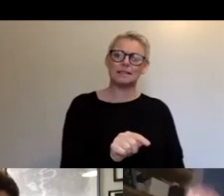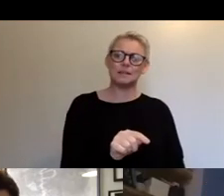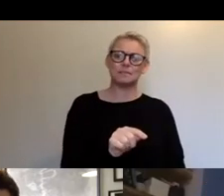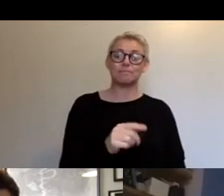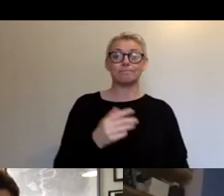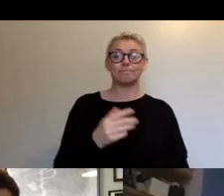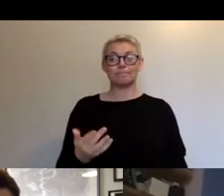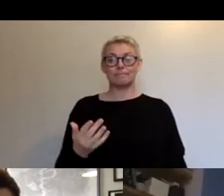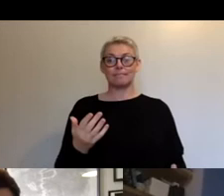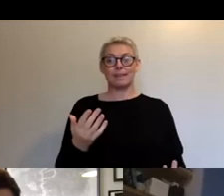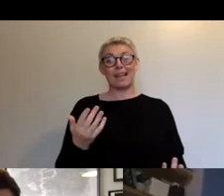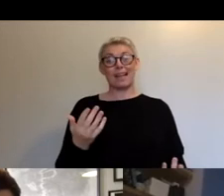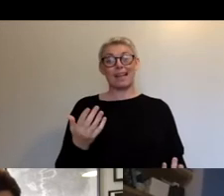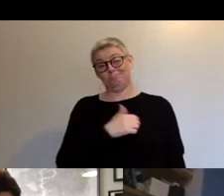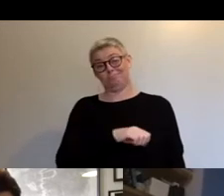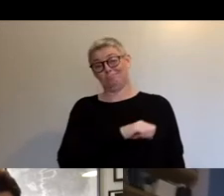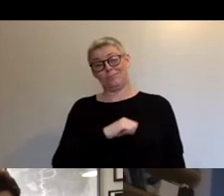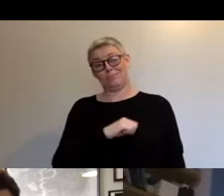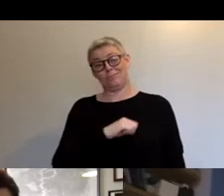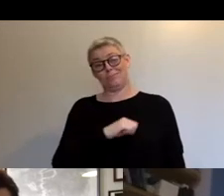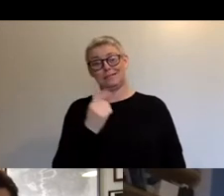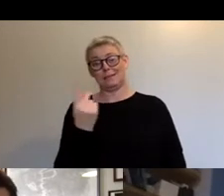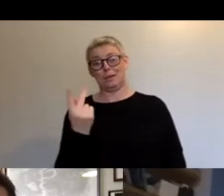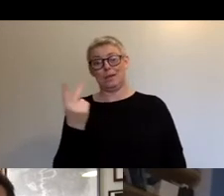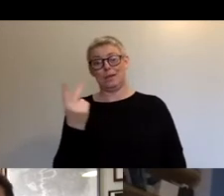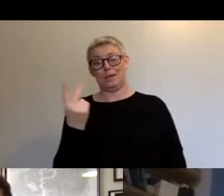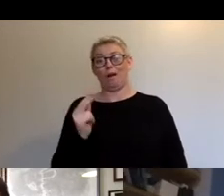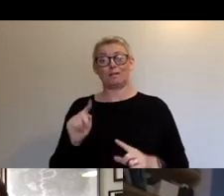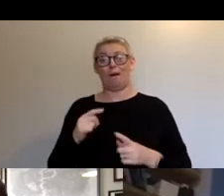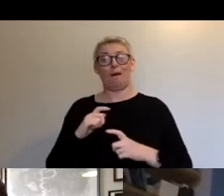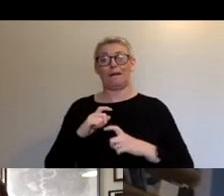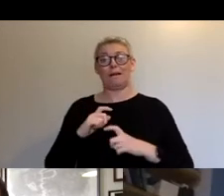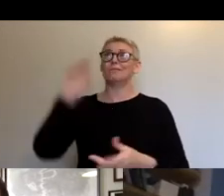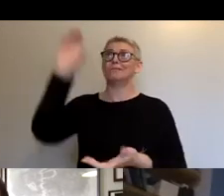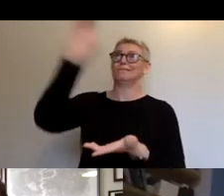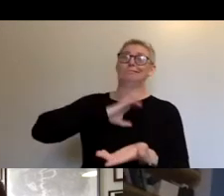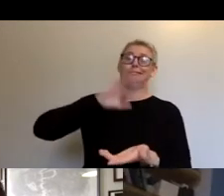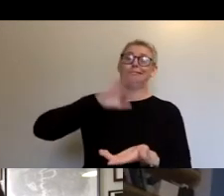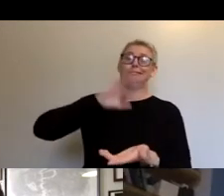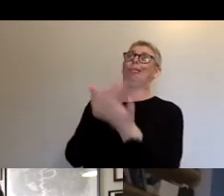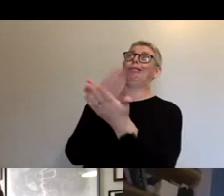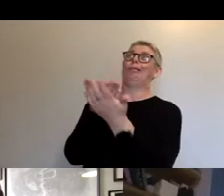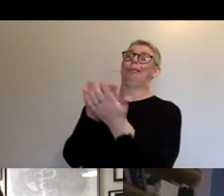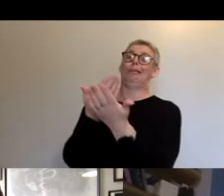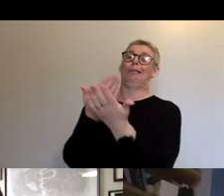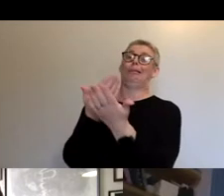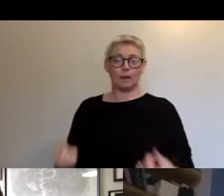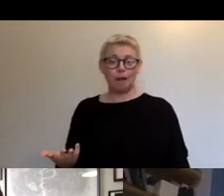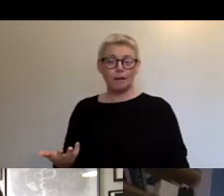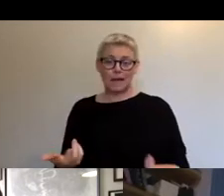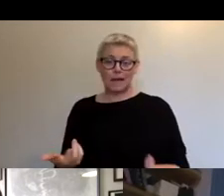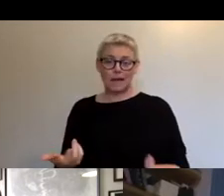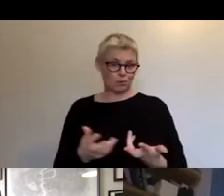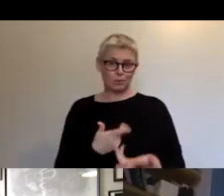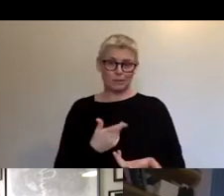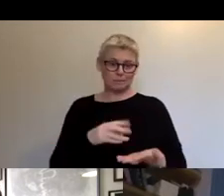exist on subsidy. How do we, how do we pay for it? How do we make some money? How do we keep these cultural businesses going into the